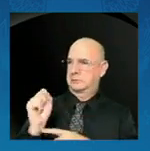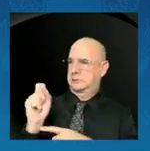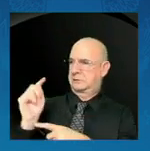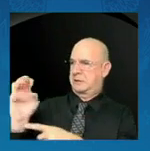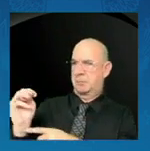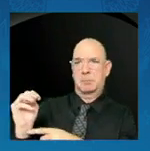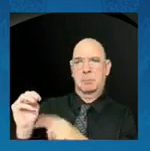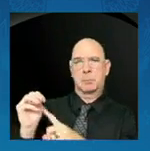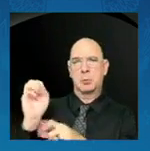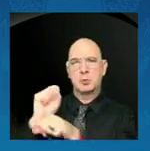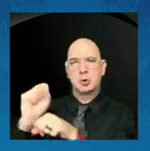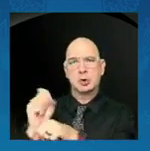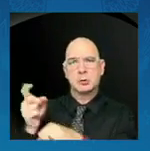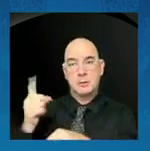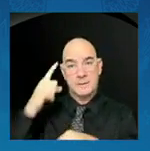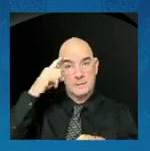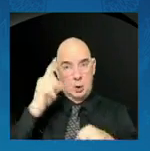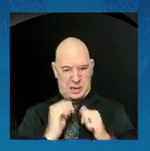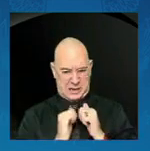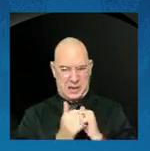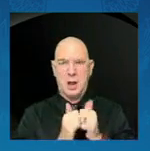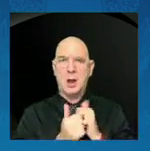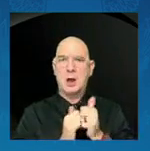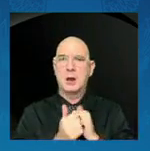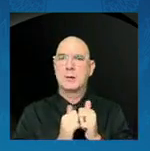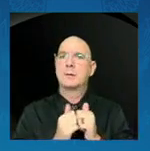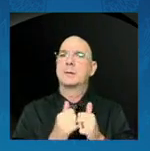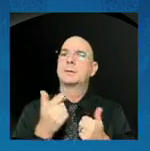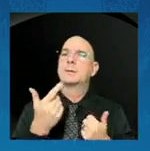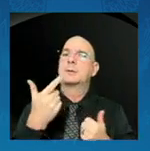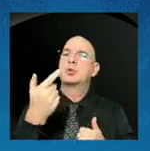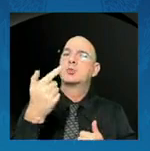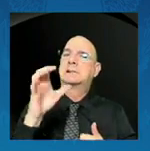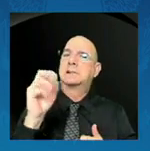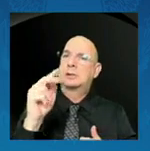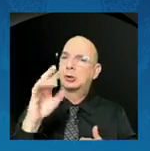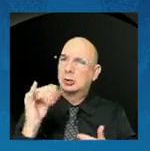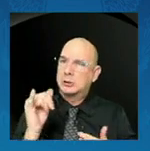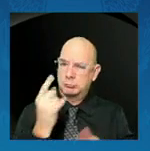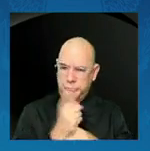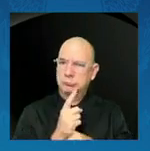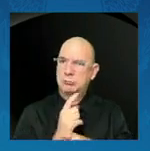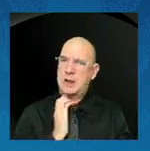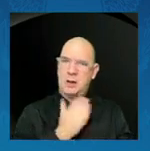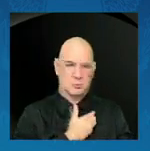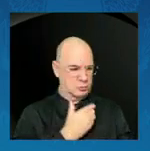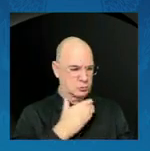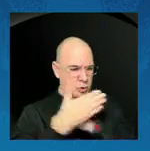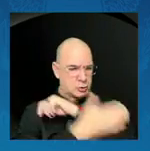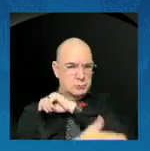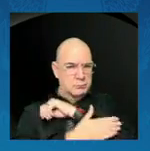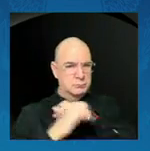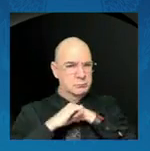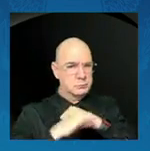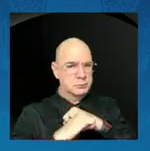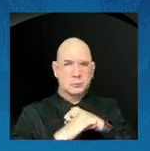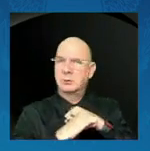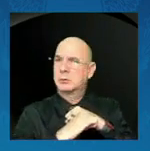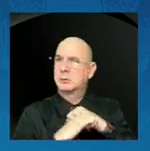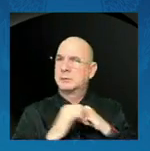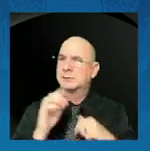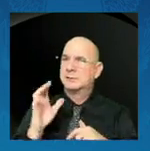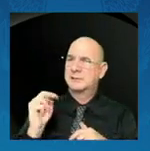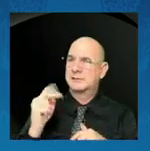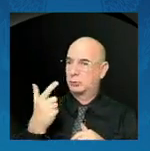century. To keep our nation secure in the 21st century. Our